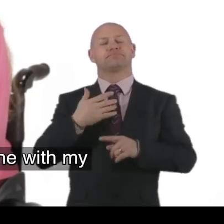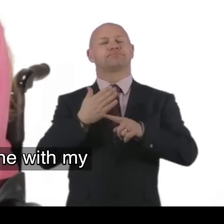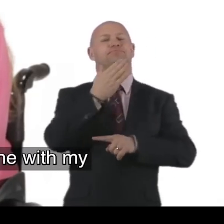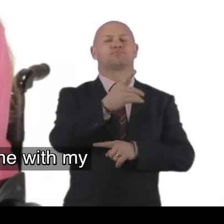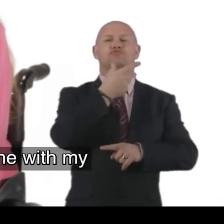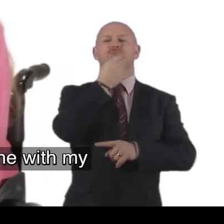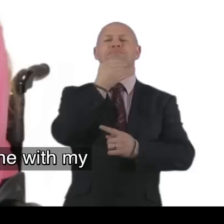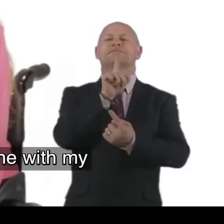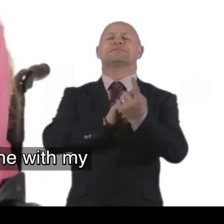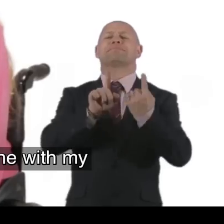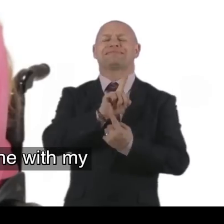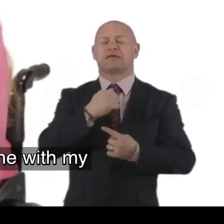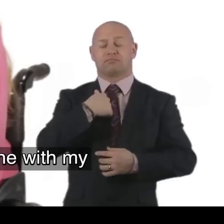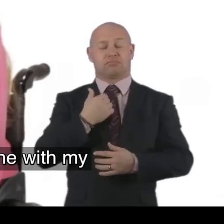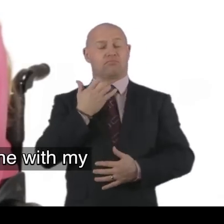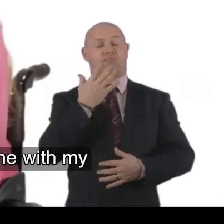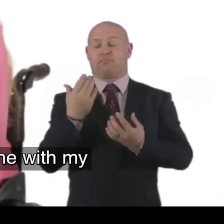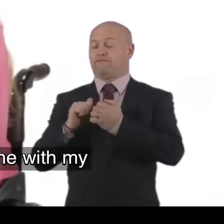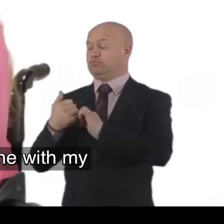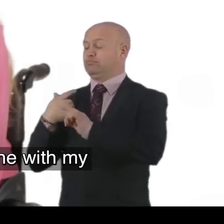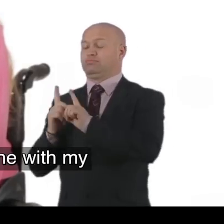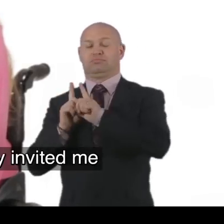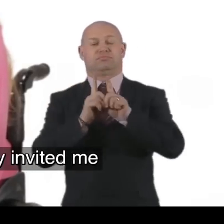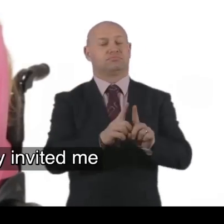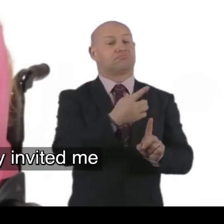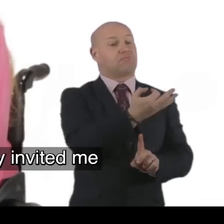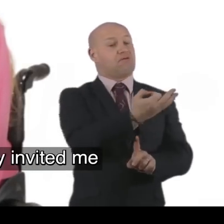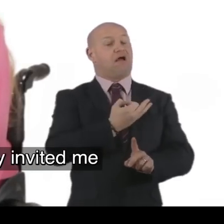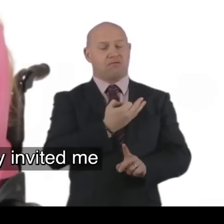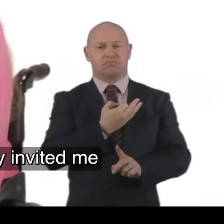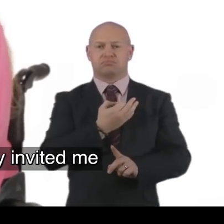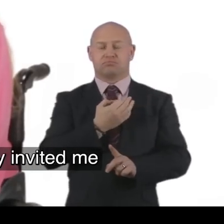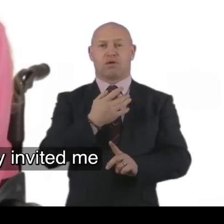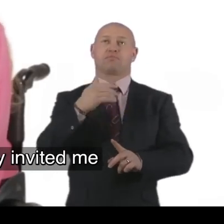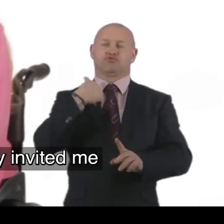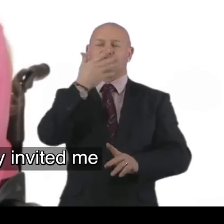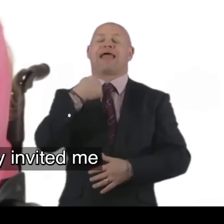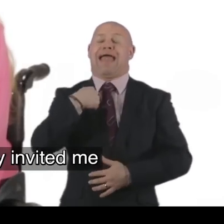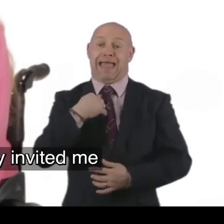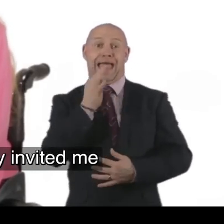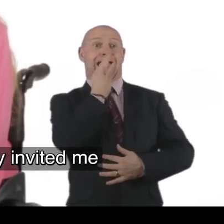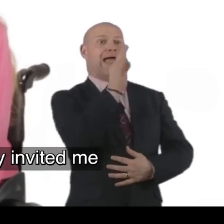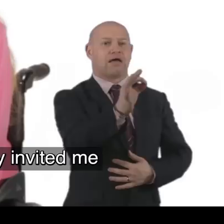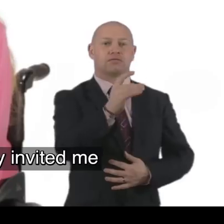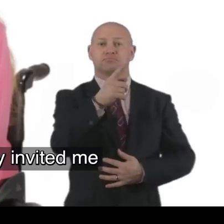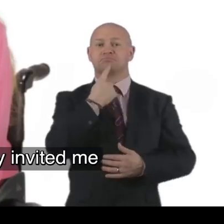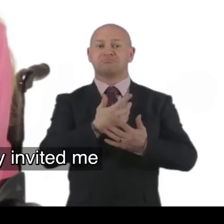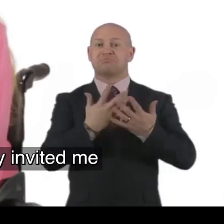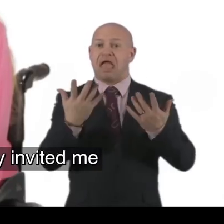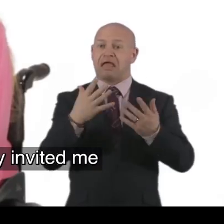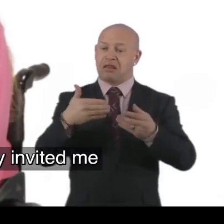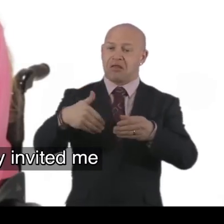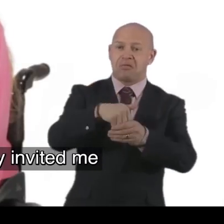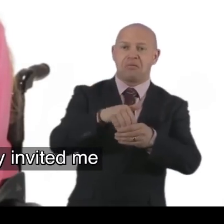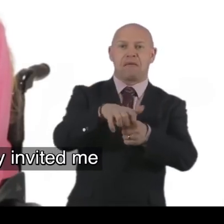one with my friend. So I went along and I got asked if I, well I asked, sorry, I asked, if there was any placements and